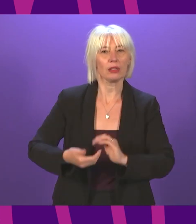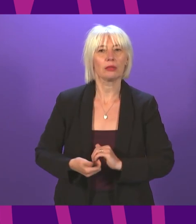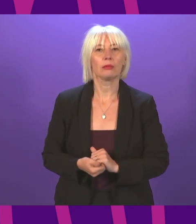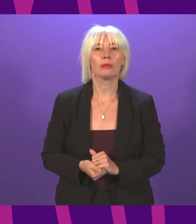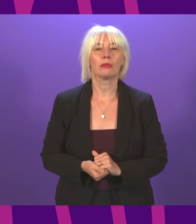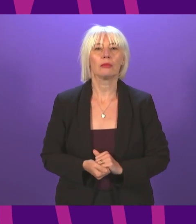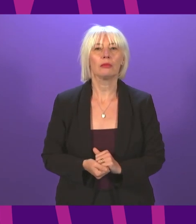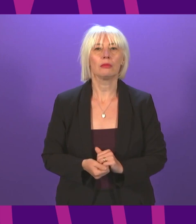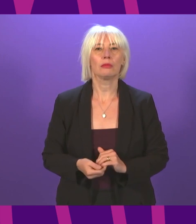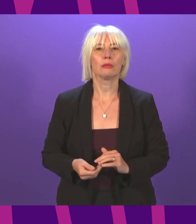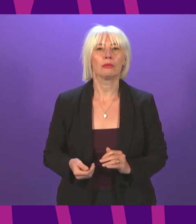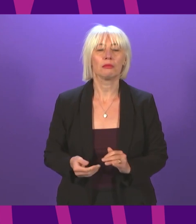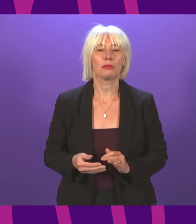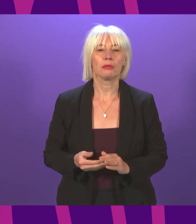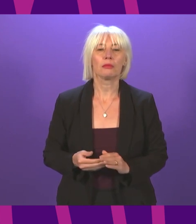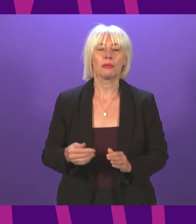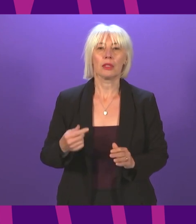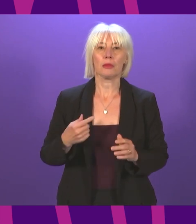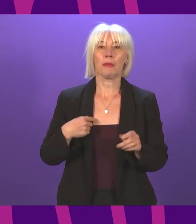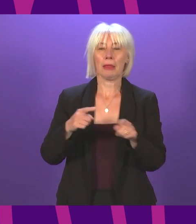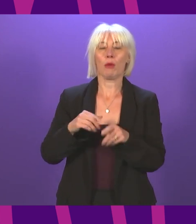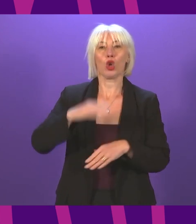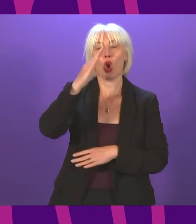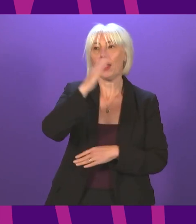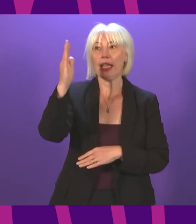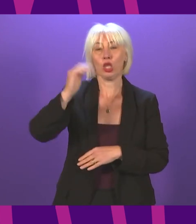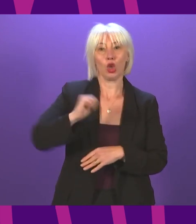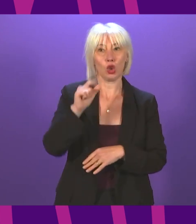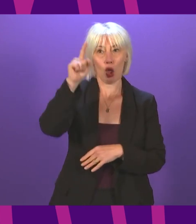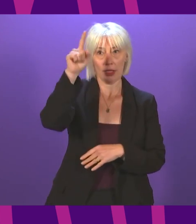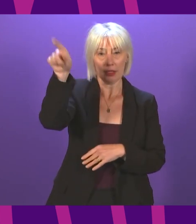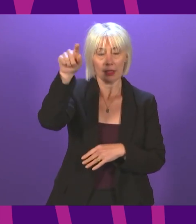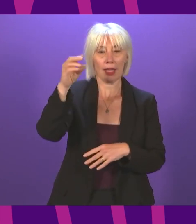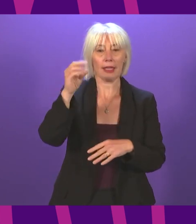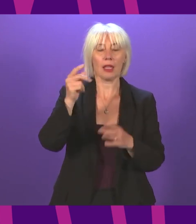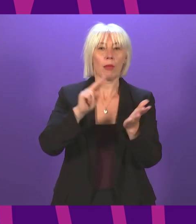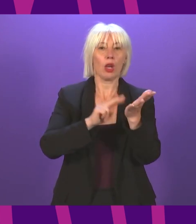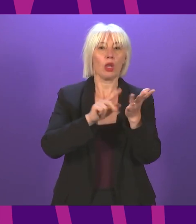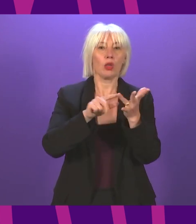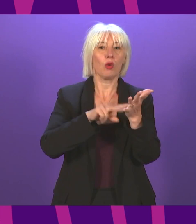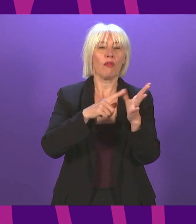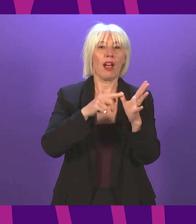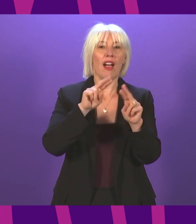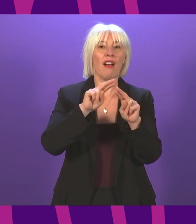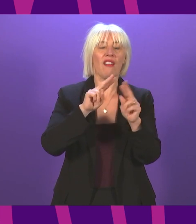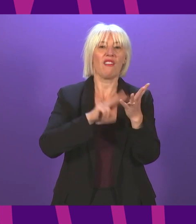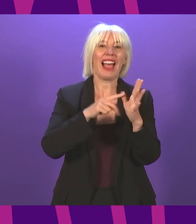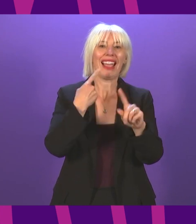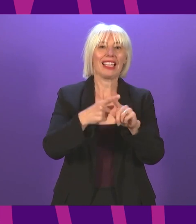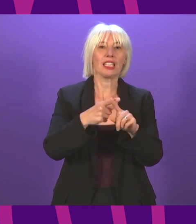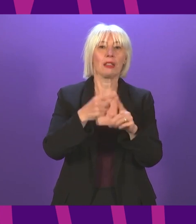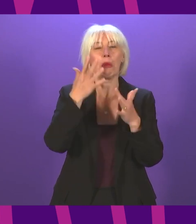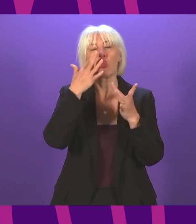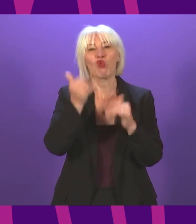First Minister, I, along with 400 others in the north-east of Scotland, are taking part in the Novavax Covid vaccine trial. The